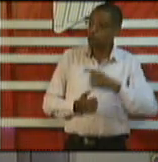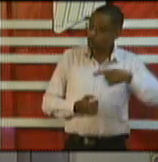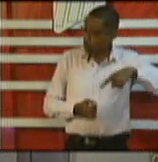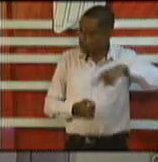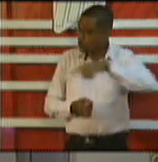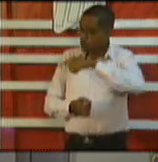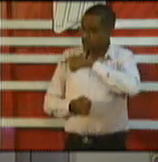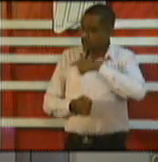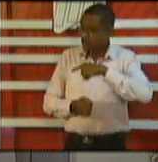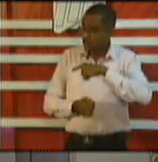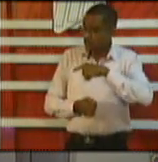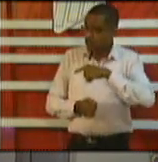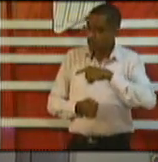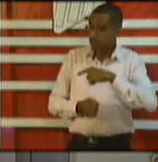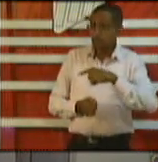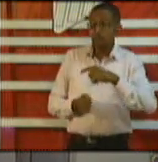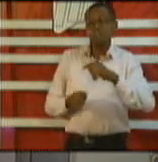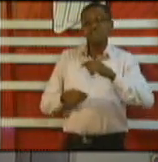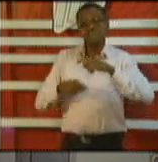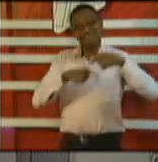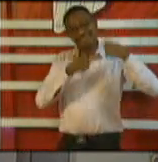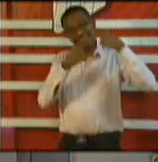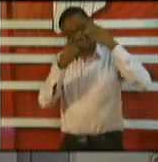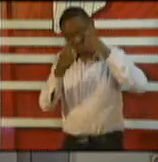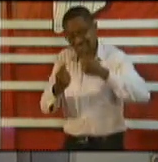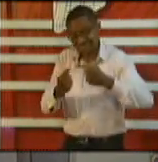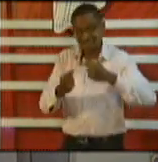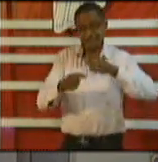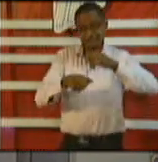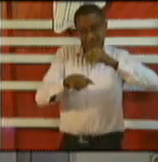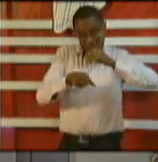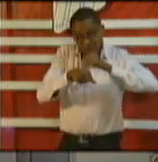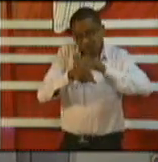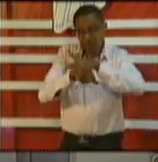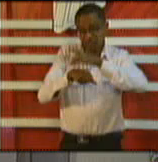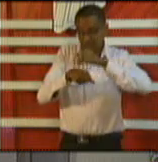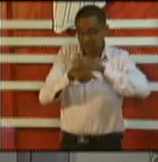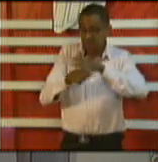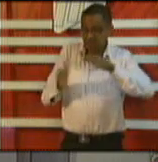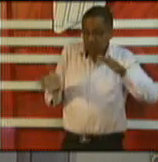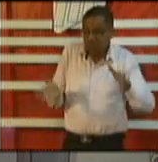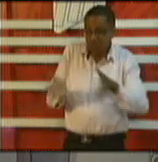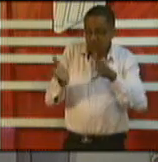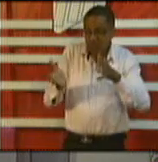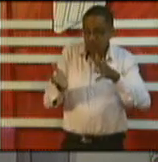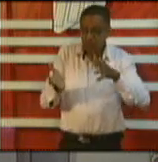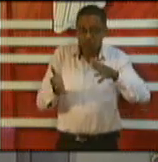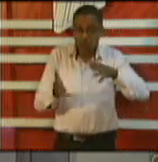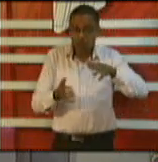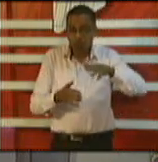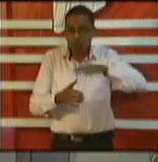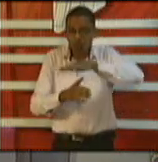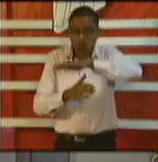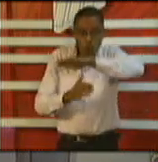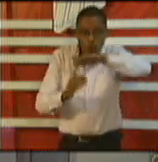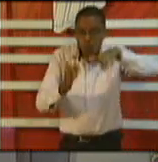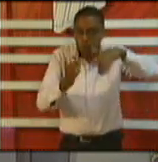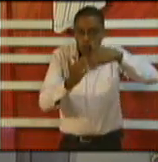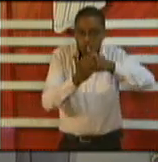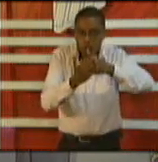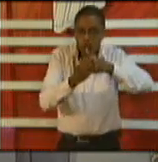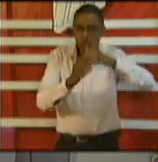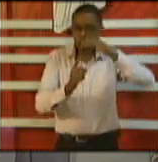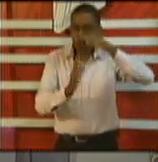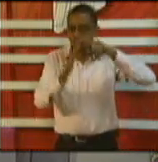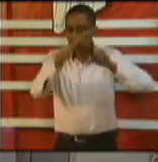and have been ascribing since day one that all quarantine be under state quarantine in